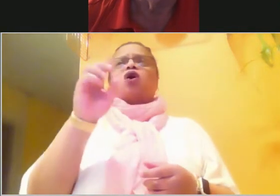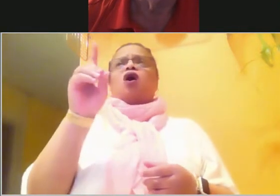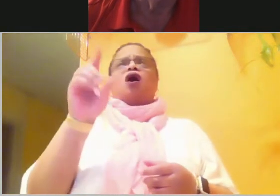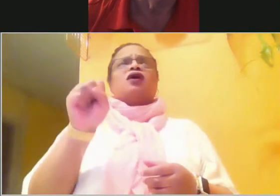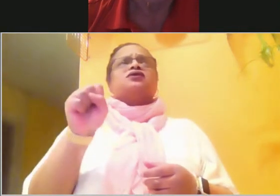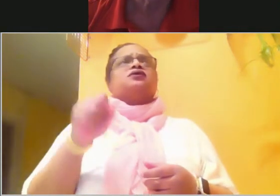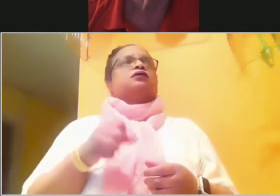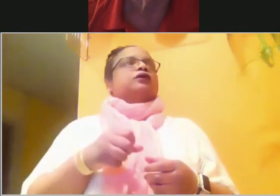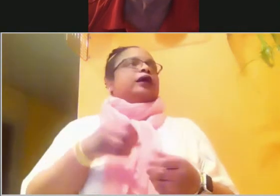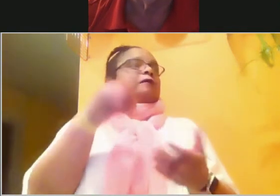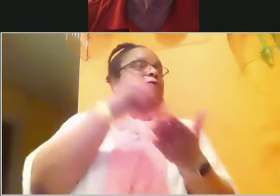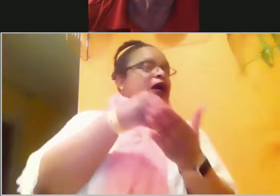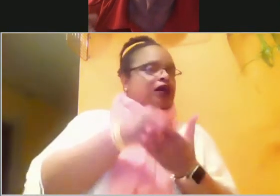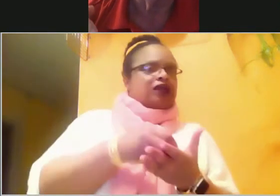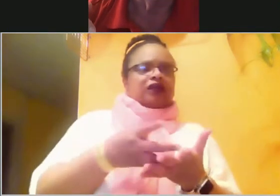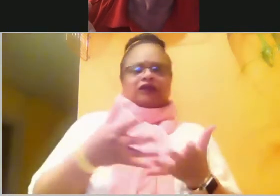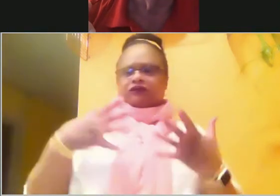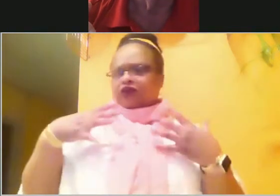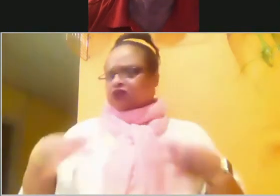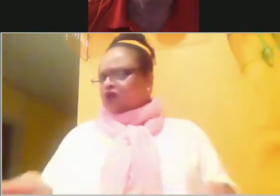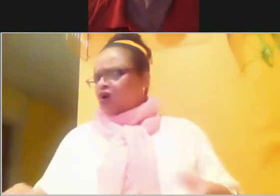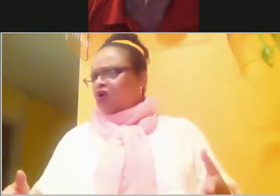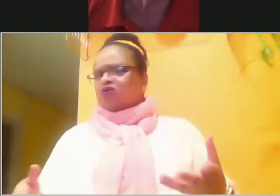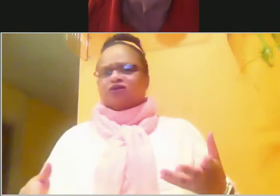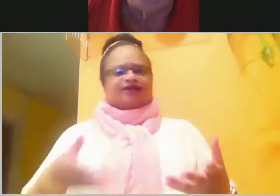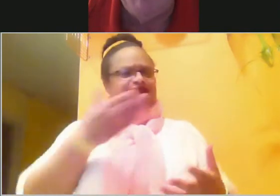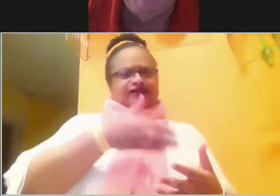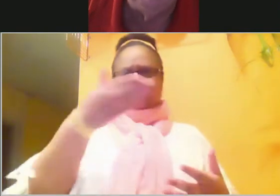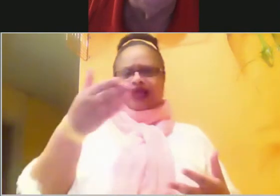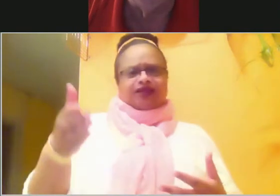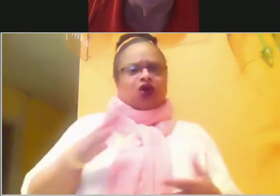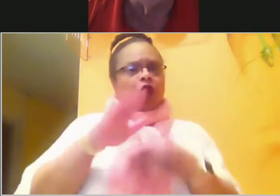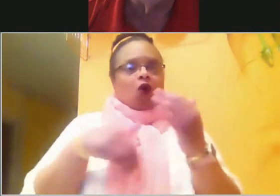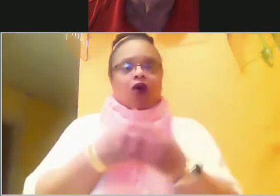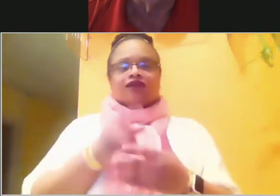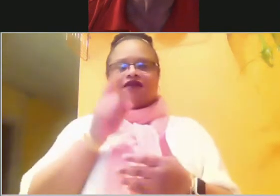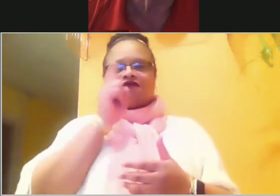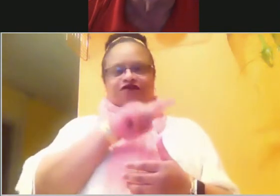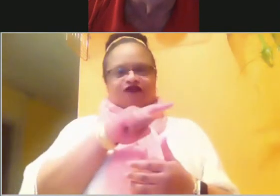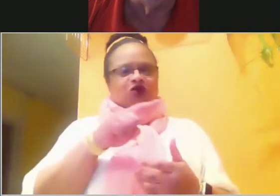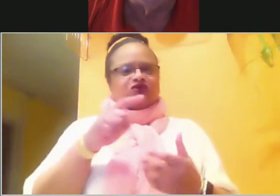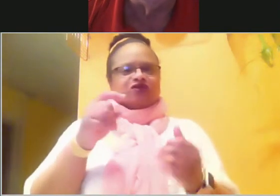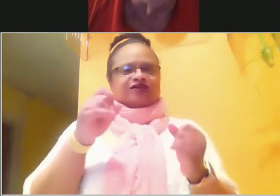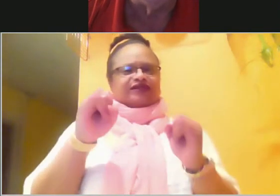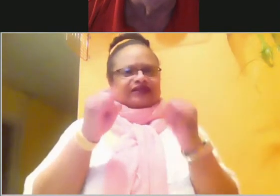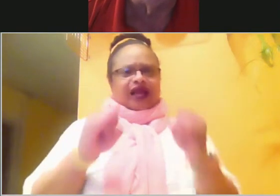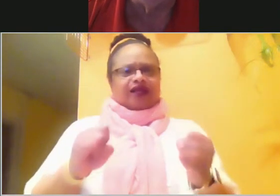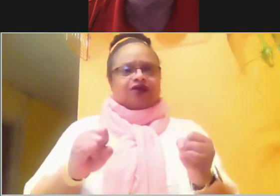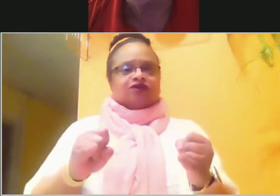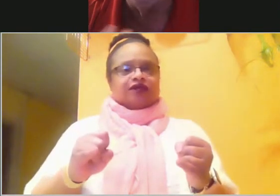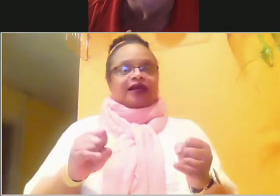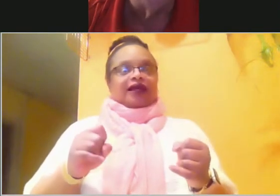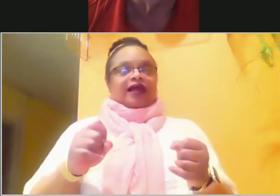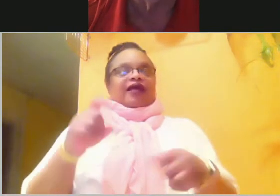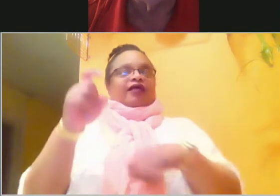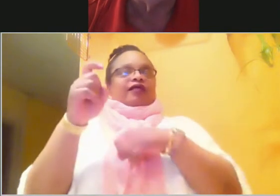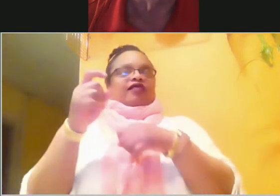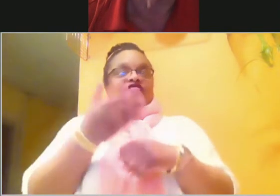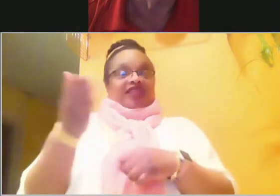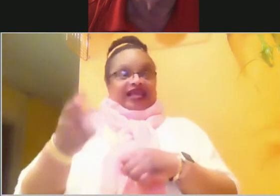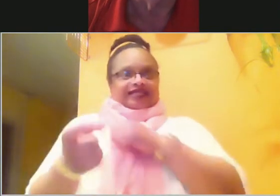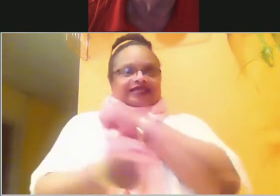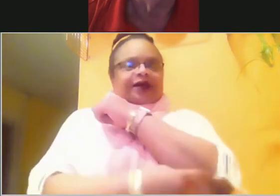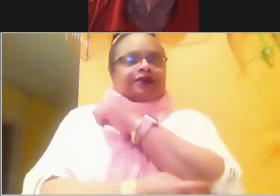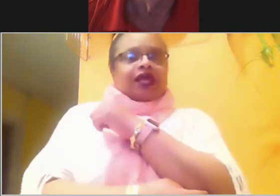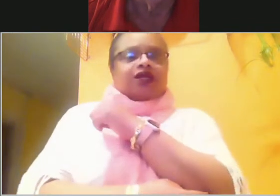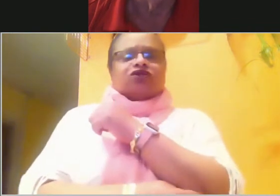fashion, it's whatever it may be. Whatever we struggle in, our struggles, we have to do away